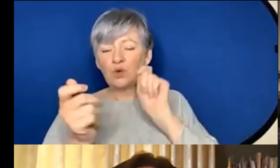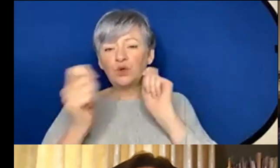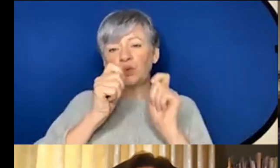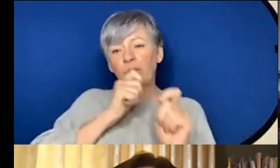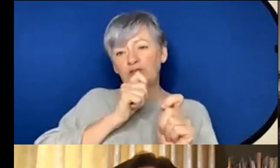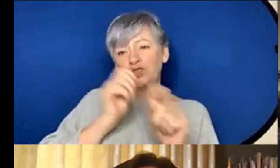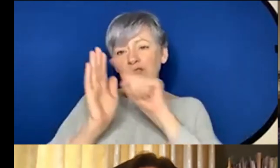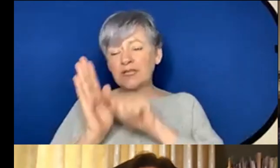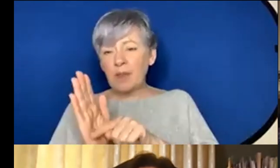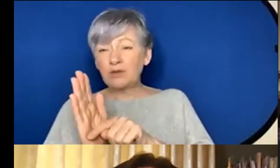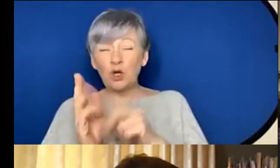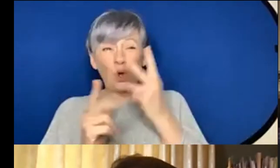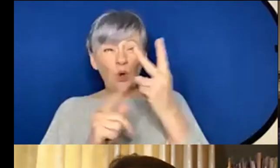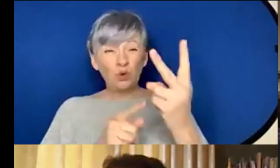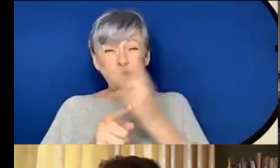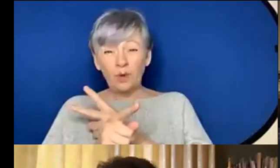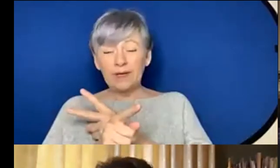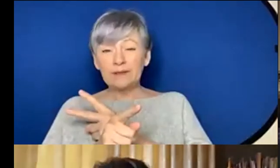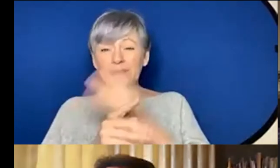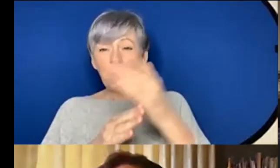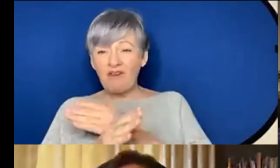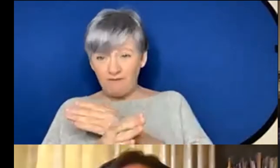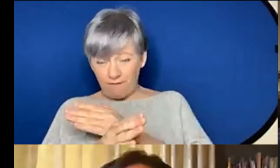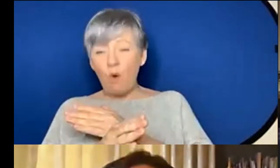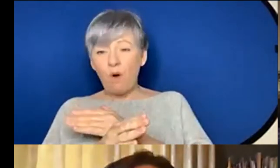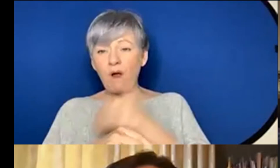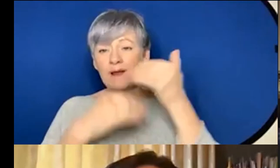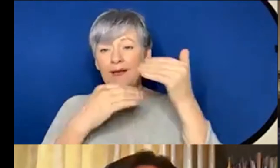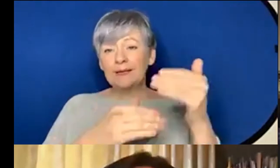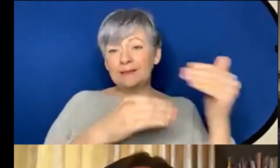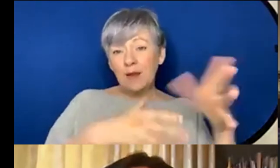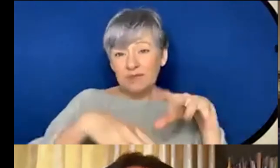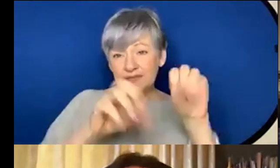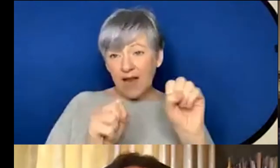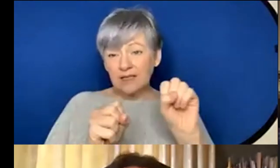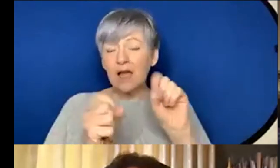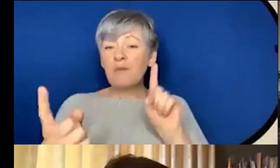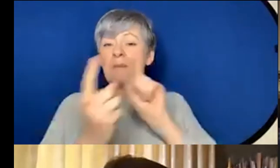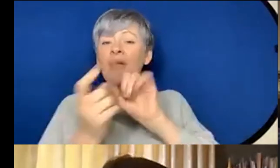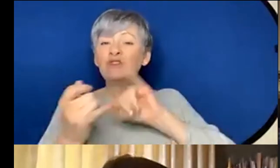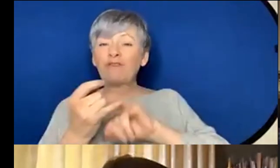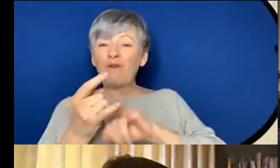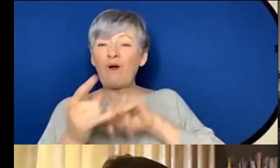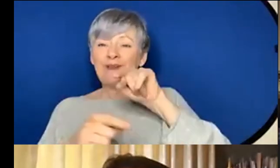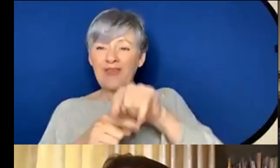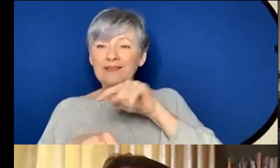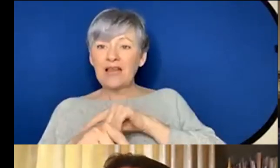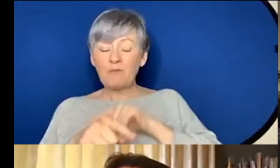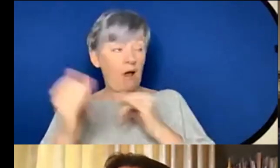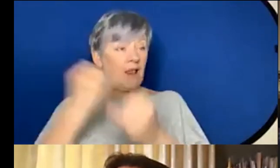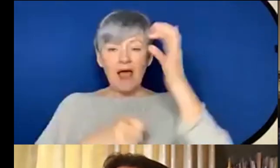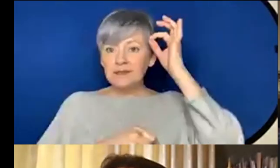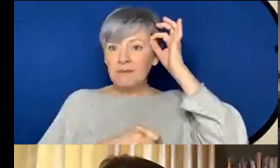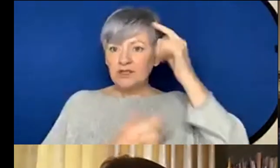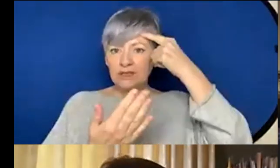two weeks before term started that was when I met Siobhan as well um so it was a very last minute decision and a huge